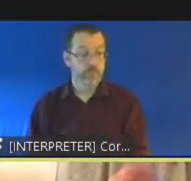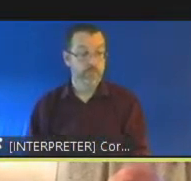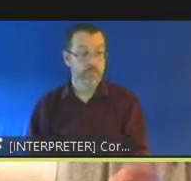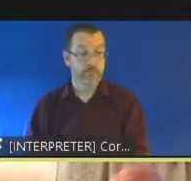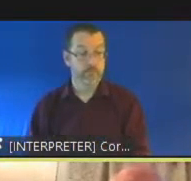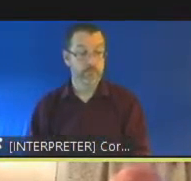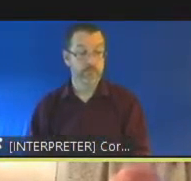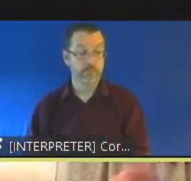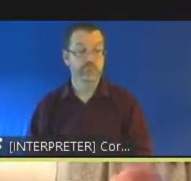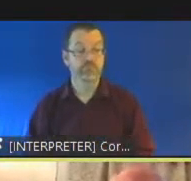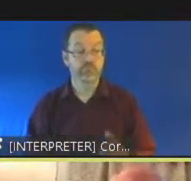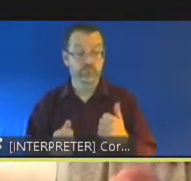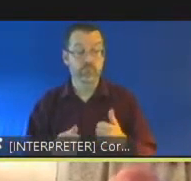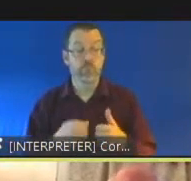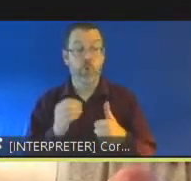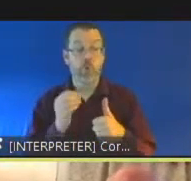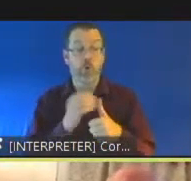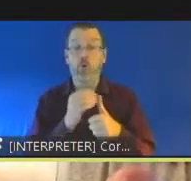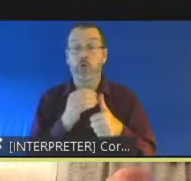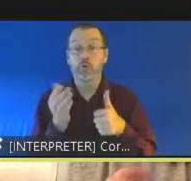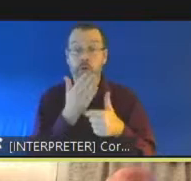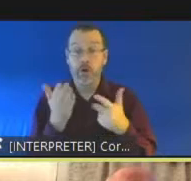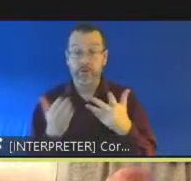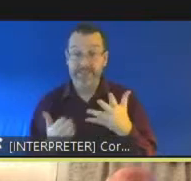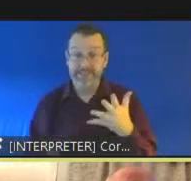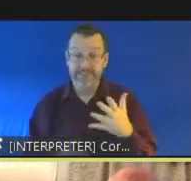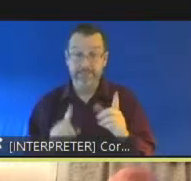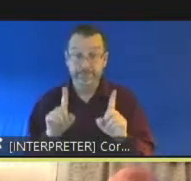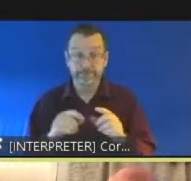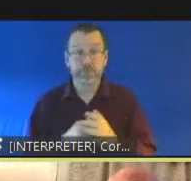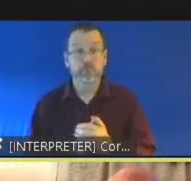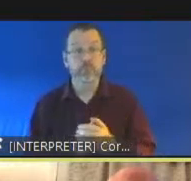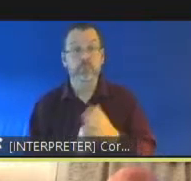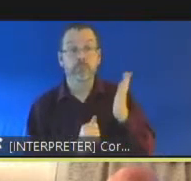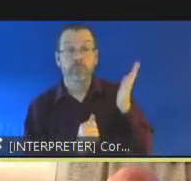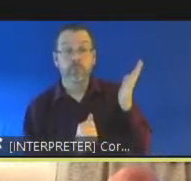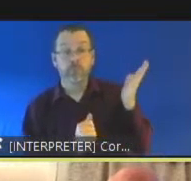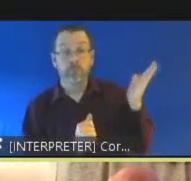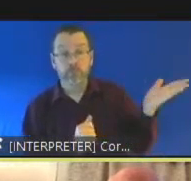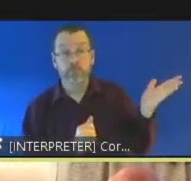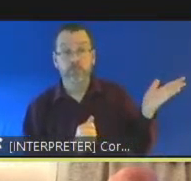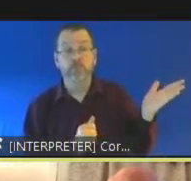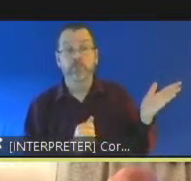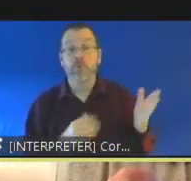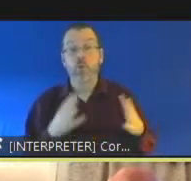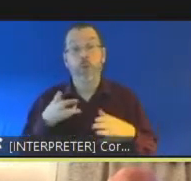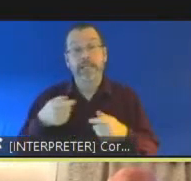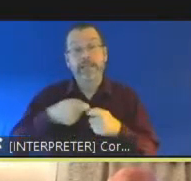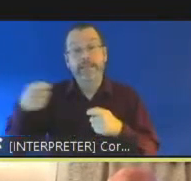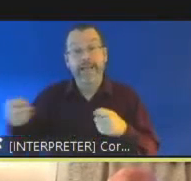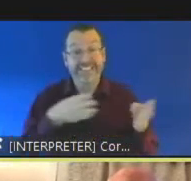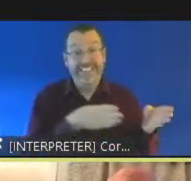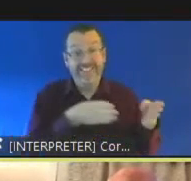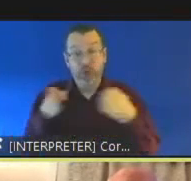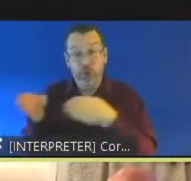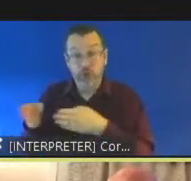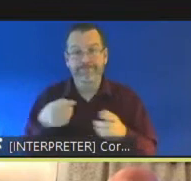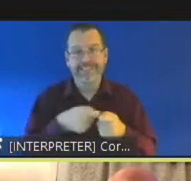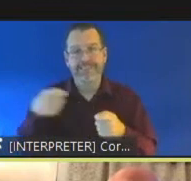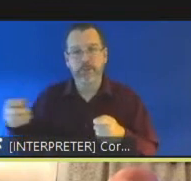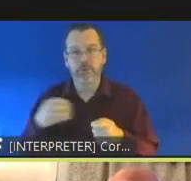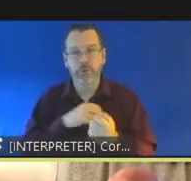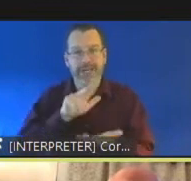Other priorities as I mentioned extending the development approach to 18 to 24 year olds, uh